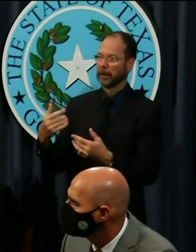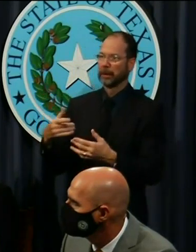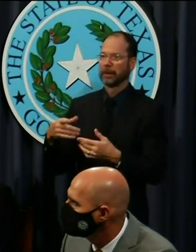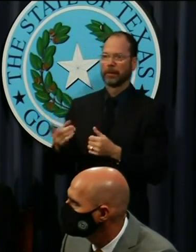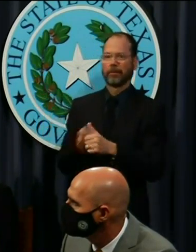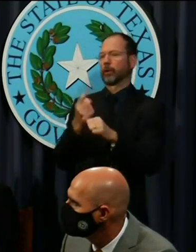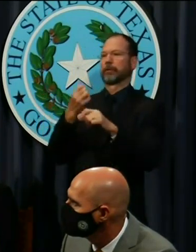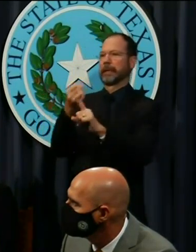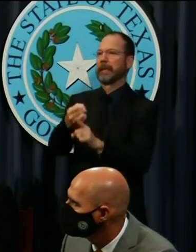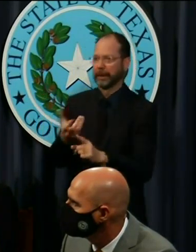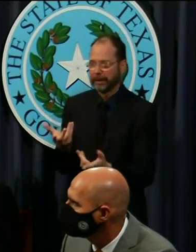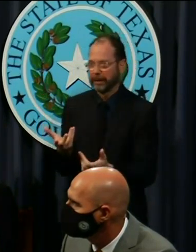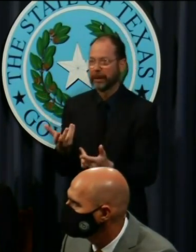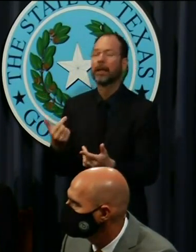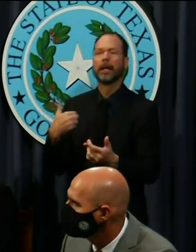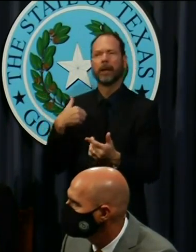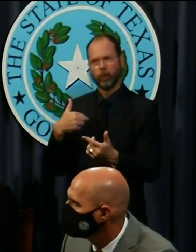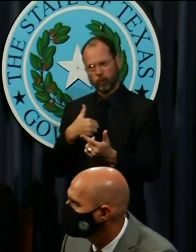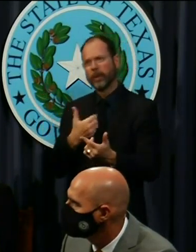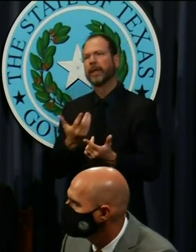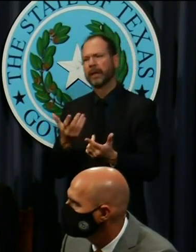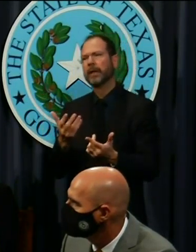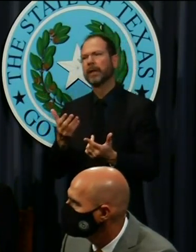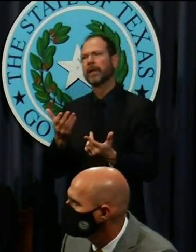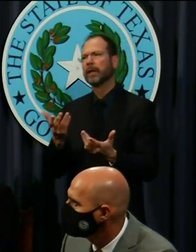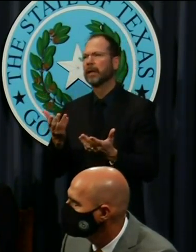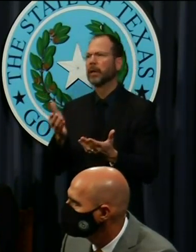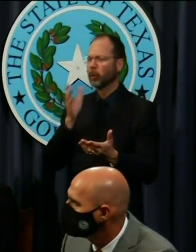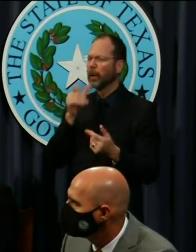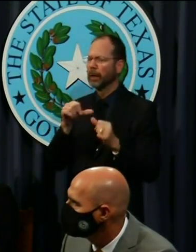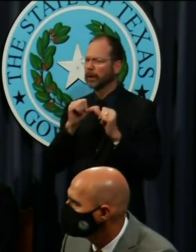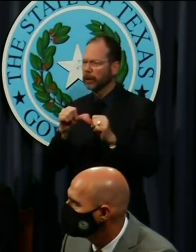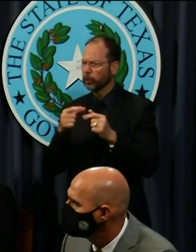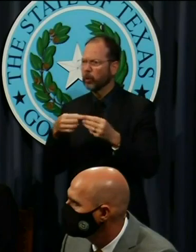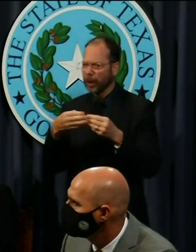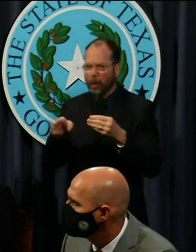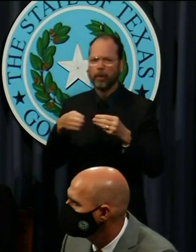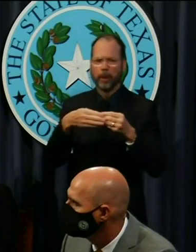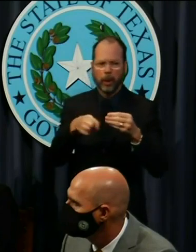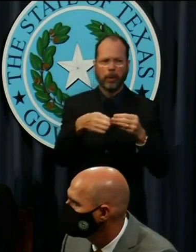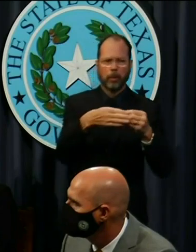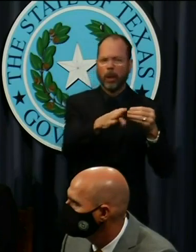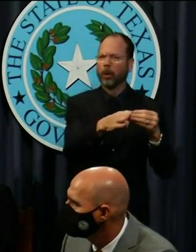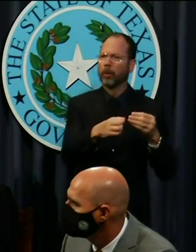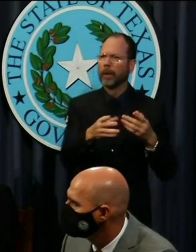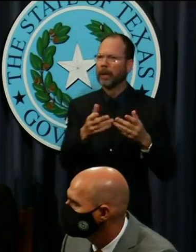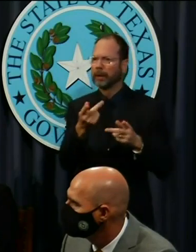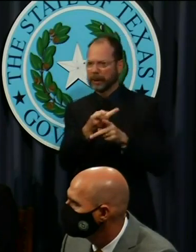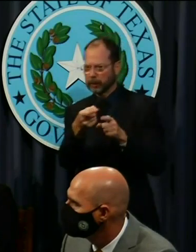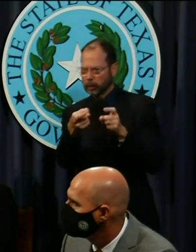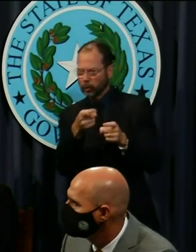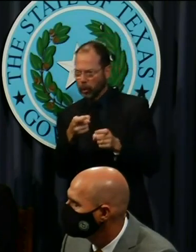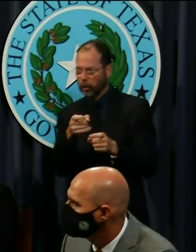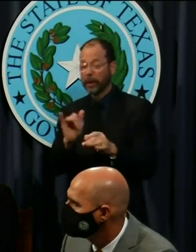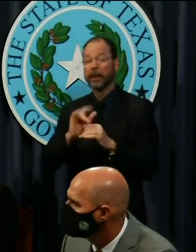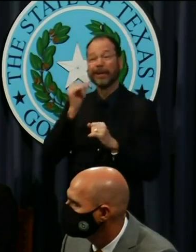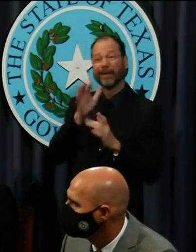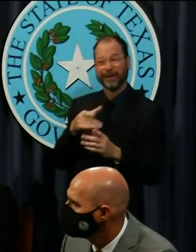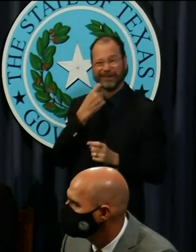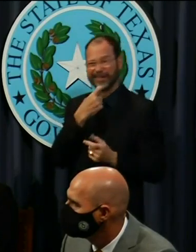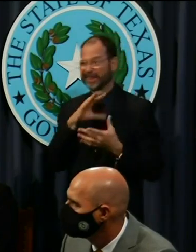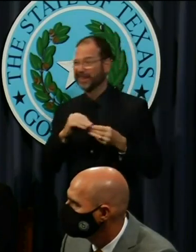frankly, and to continue to open and continue to maintain the status. As the governor said,